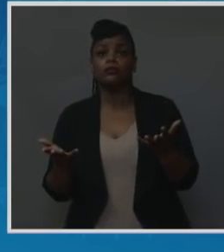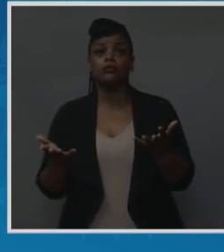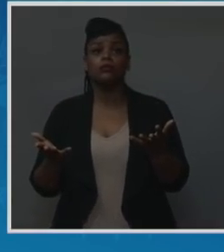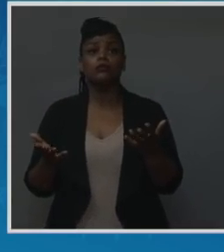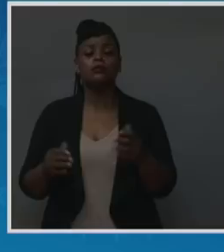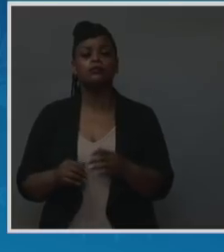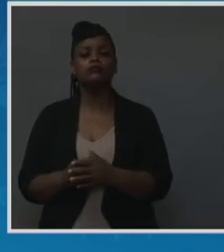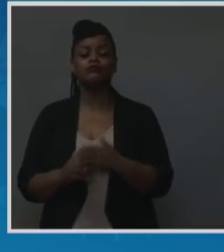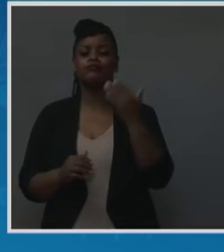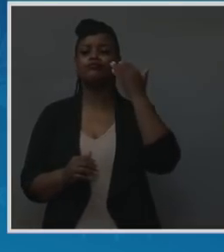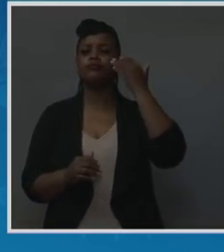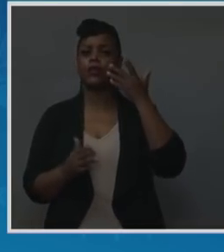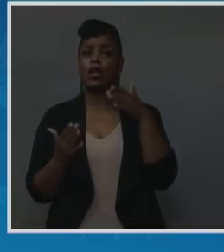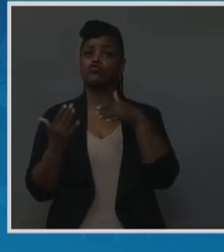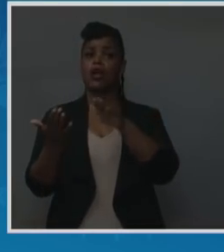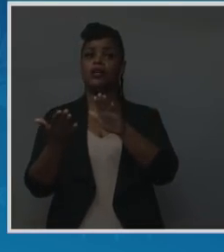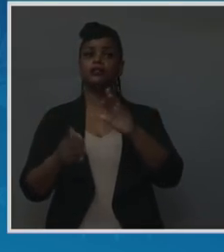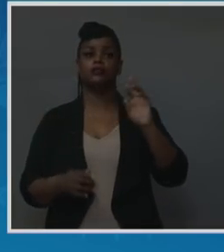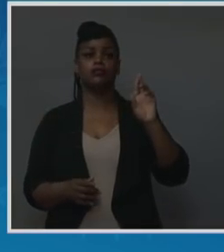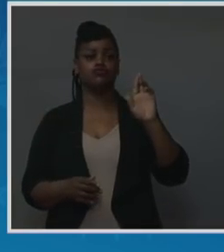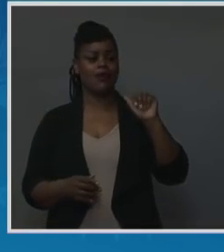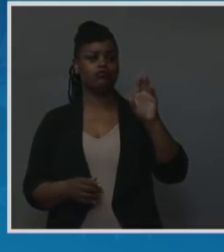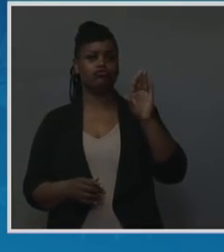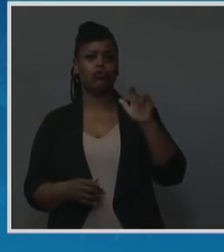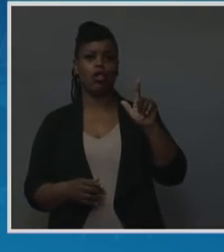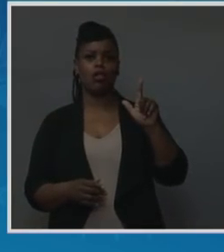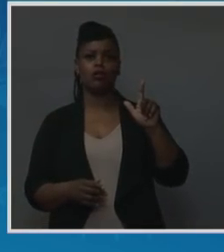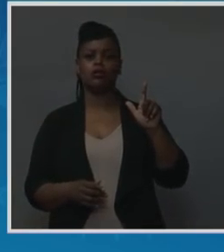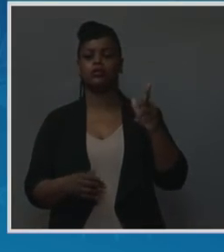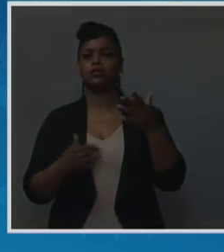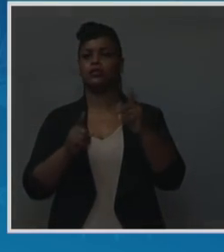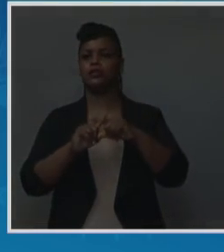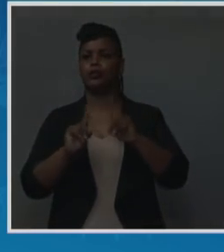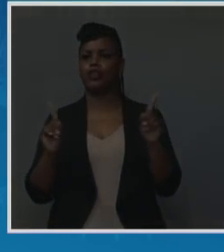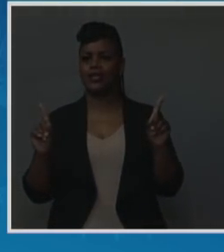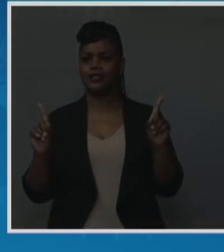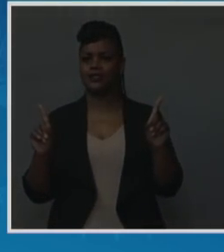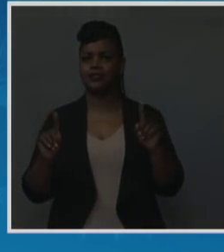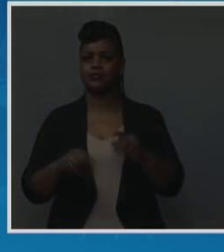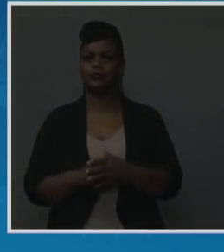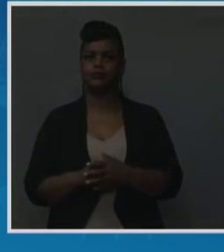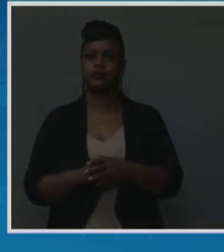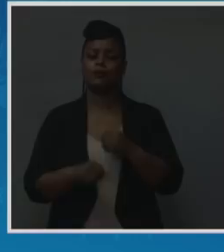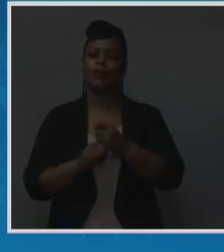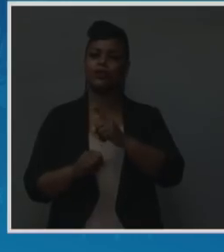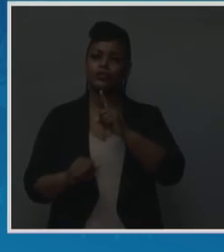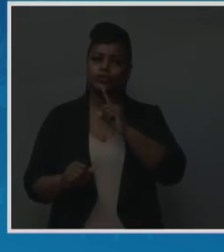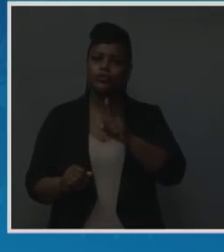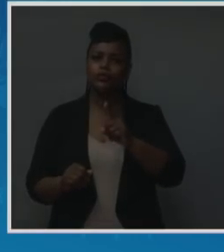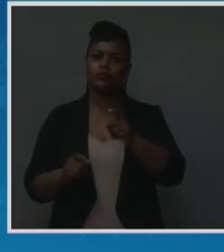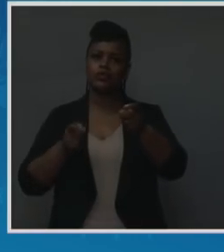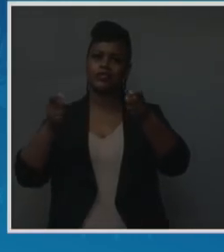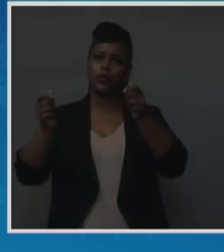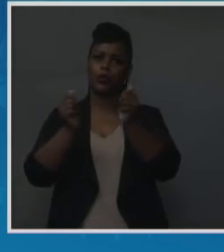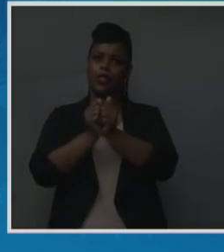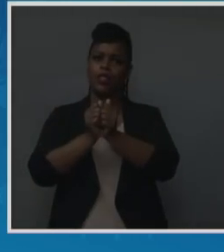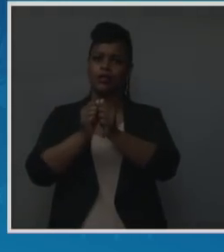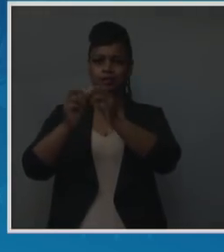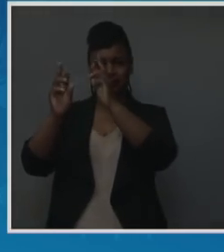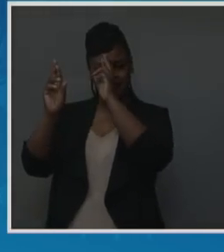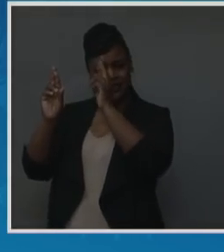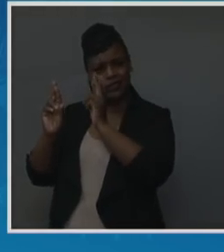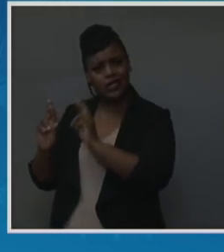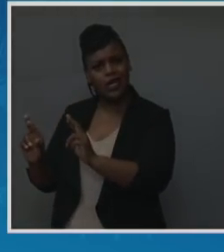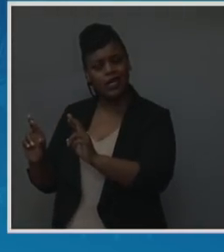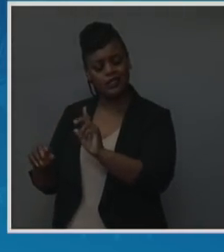disparities in maternal health and ensure that women are treated with dignity and respect and